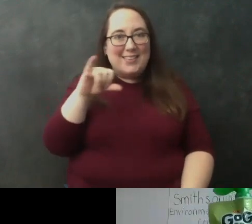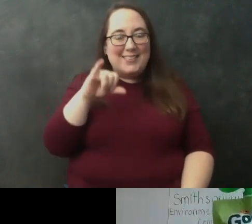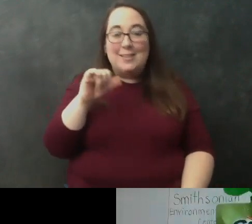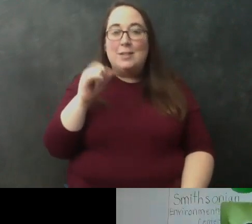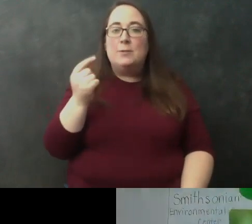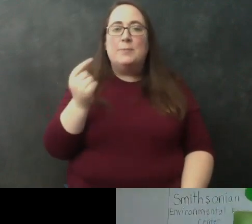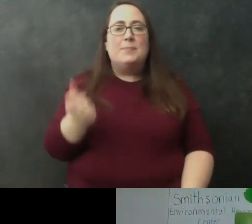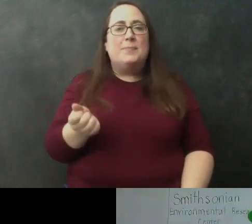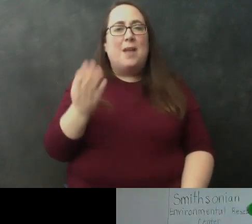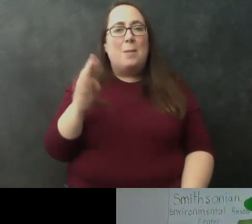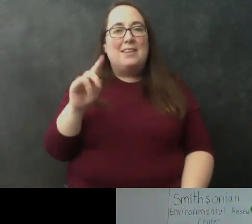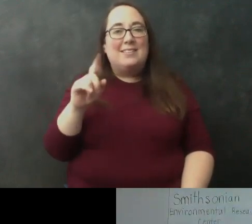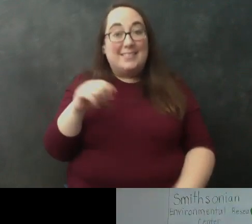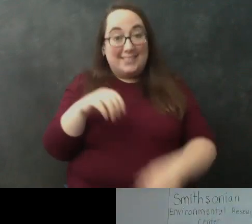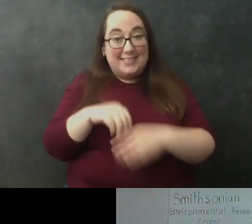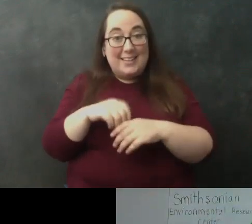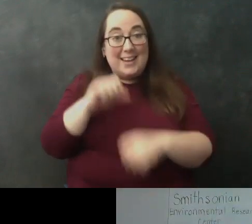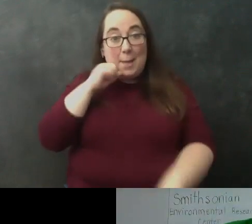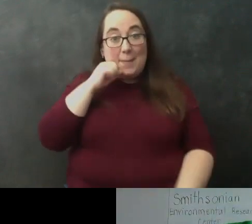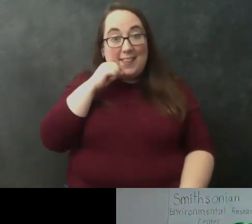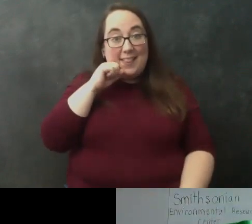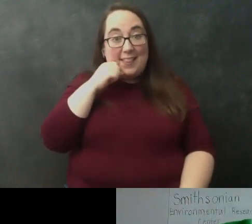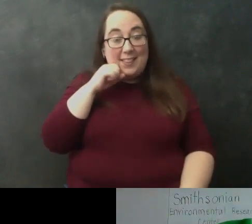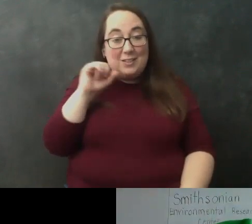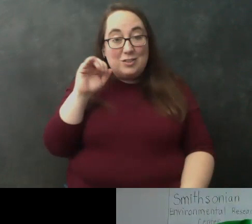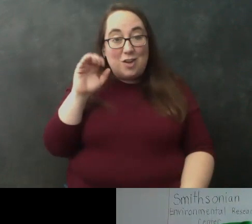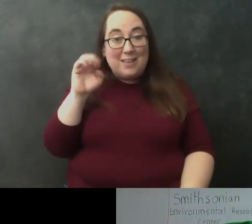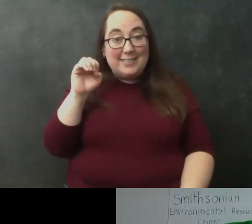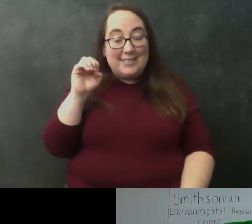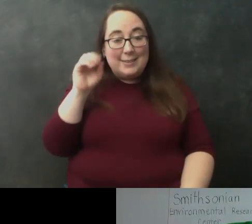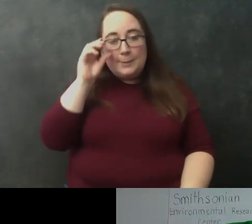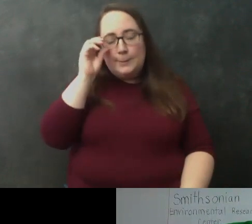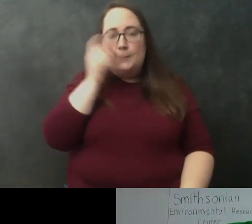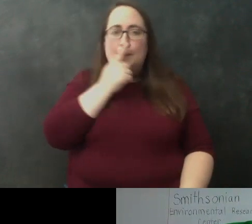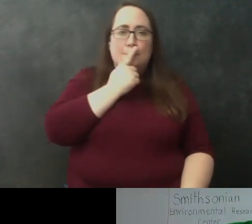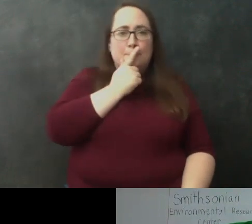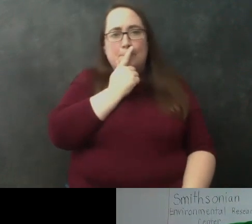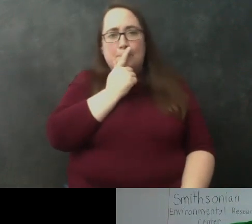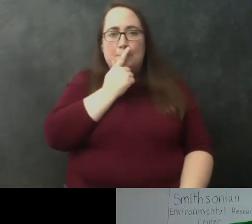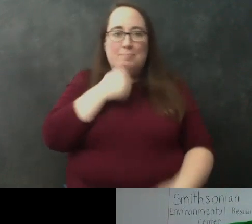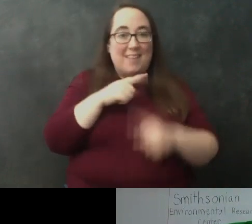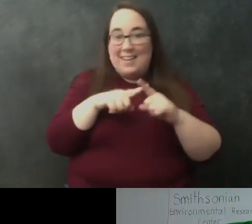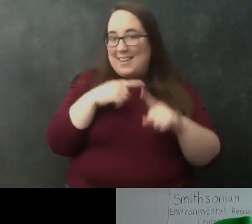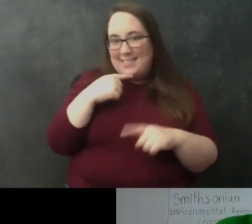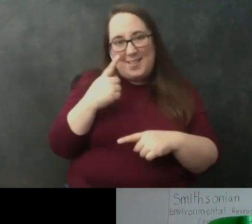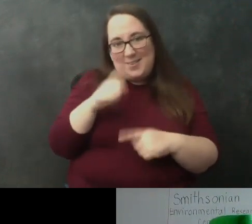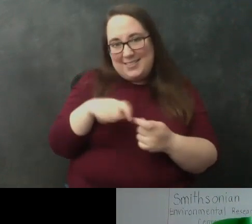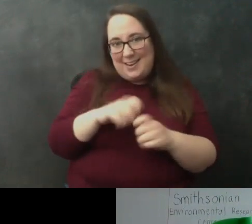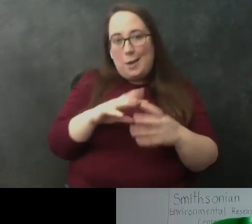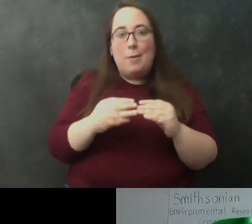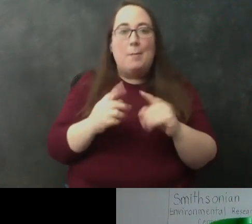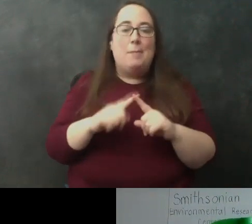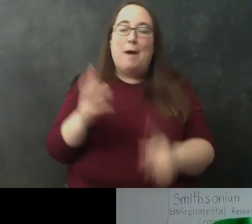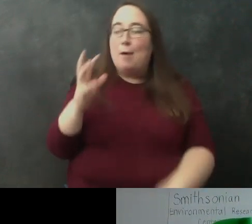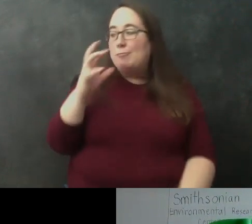many cells are in the apple this applesauce oh i can't give you an exact number jilly but let's just go